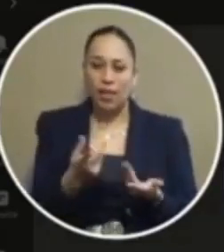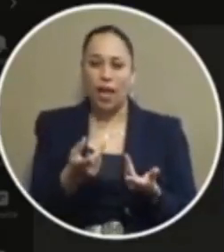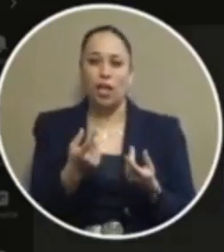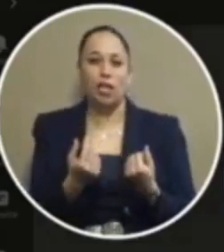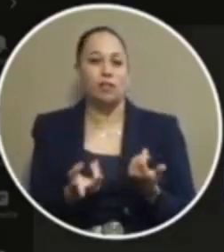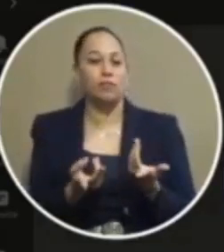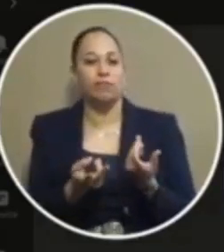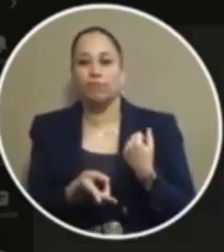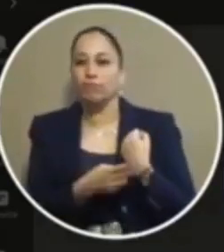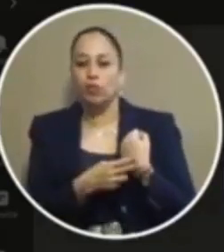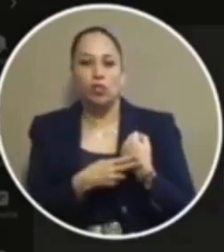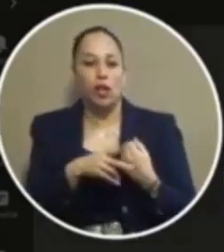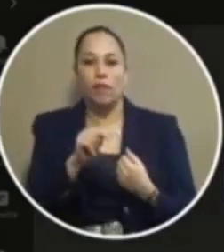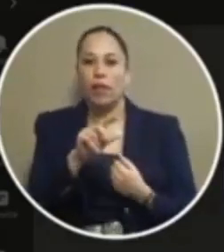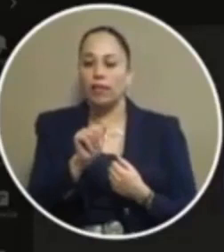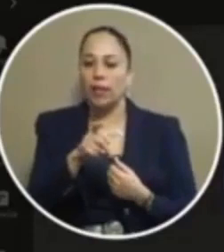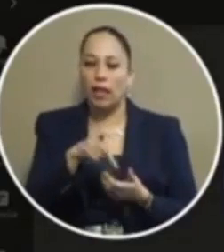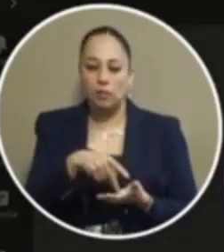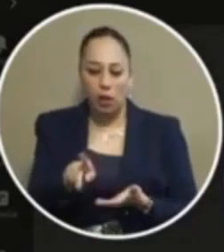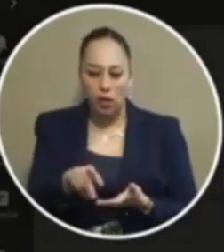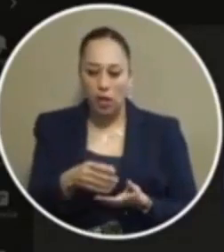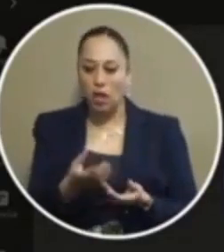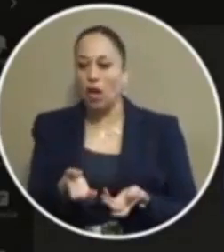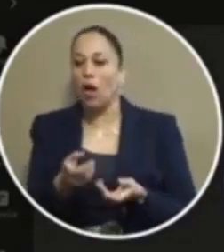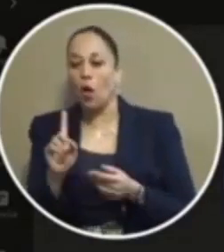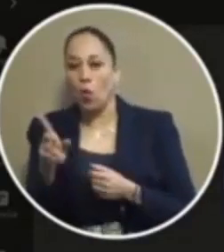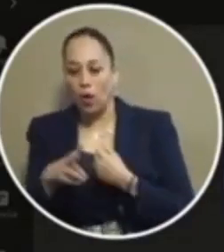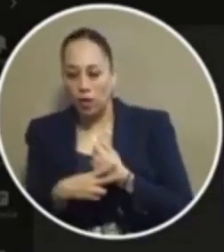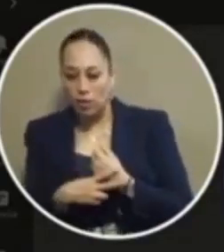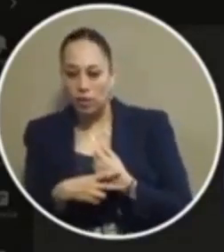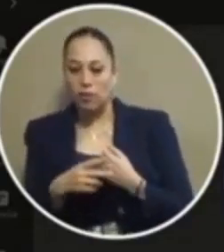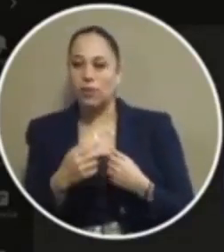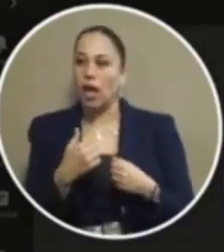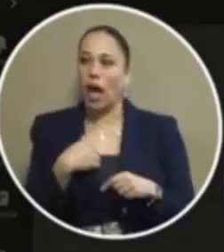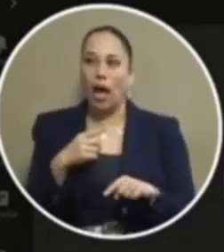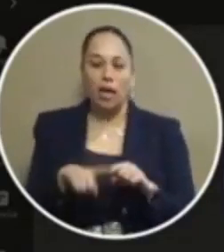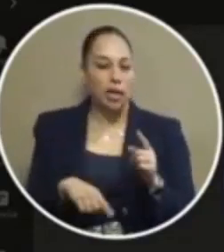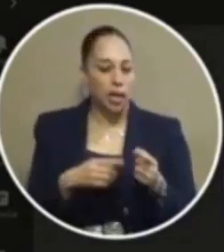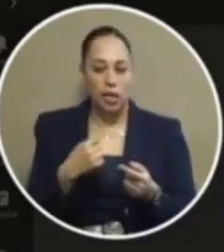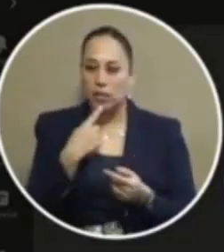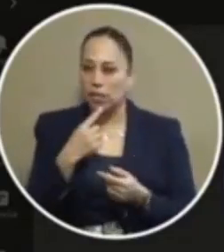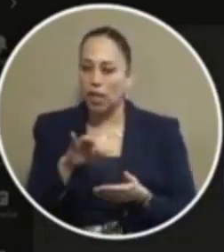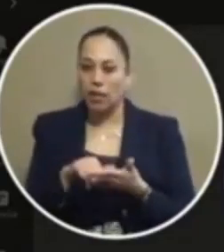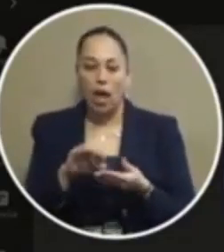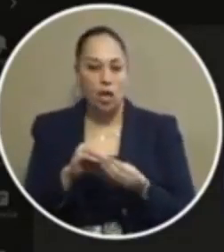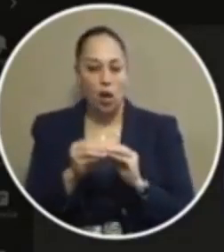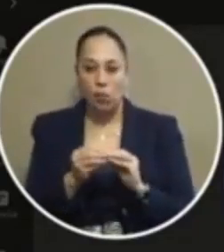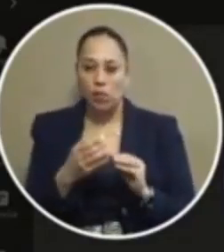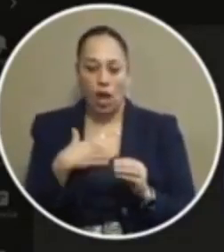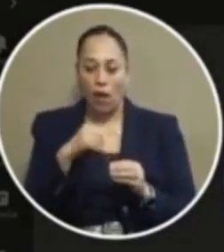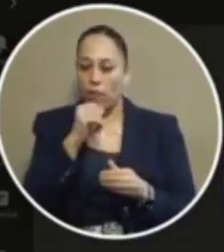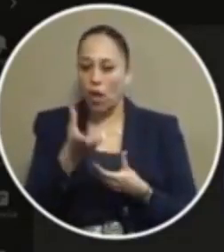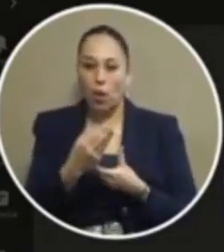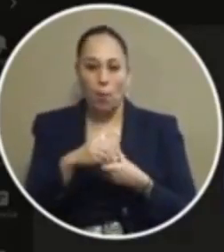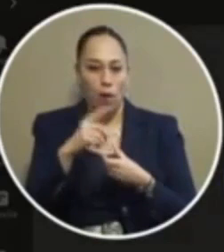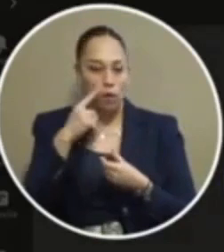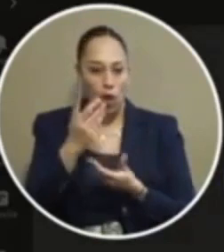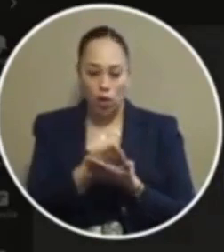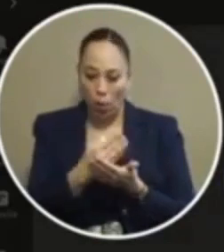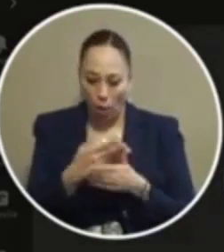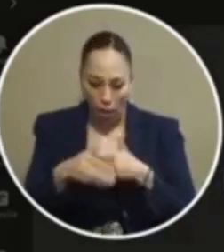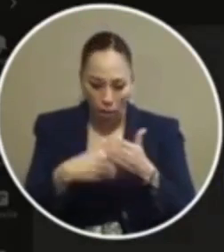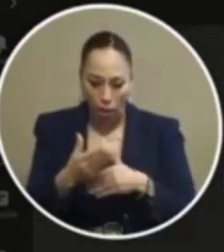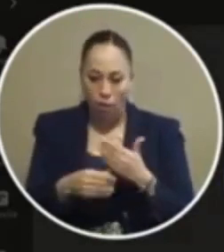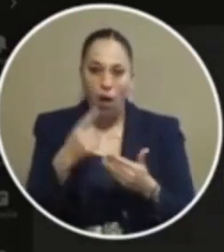taxpayer money how much it saves and where it saves it i can't give you those numbers because i'm not part of all the budget processes